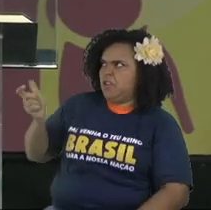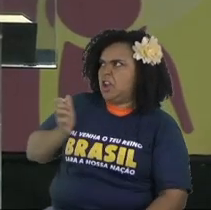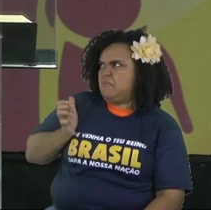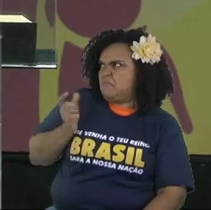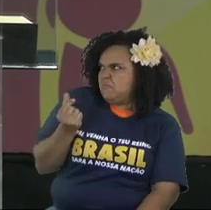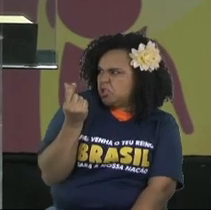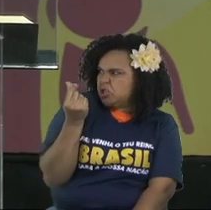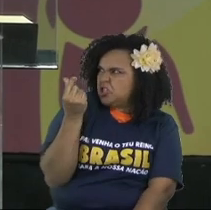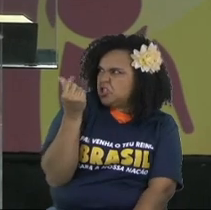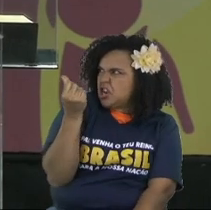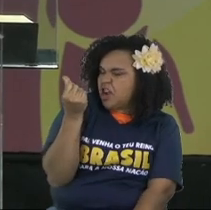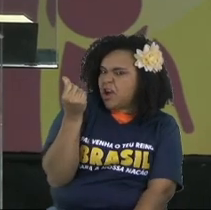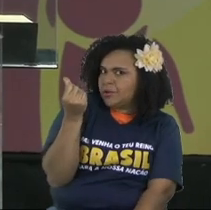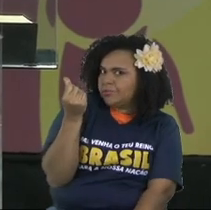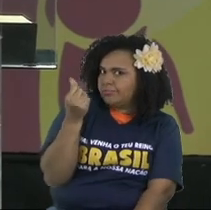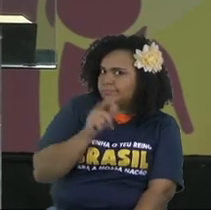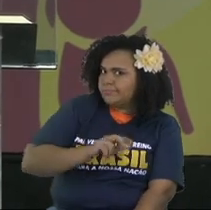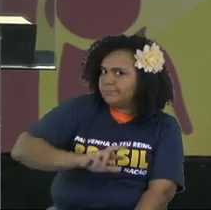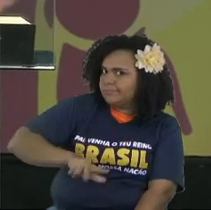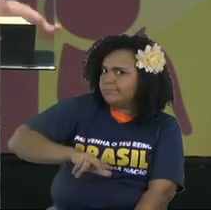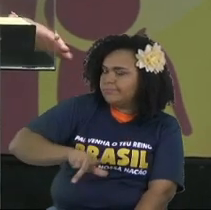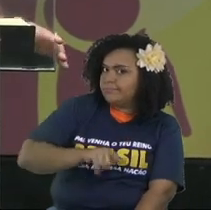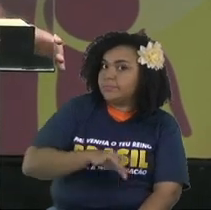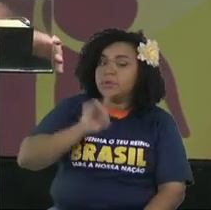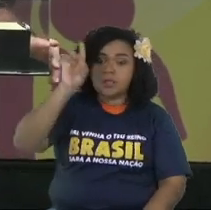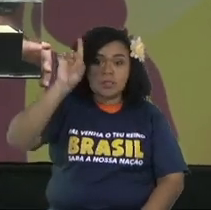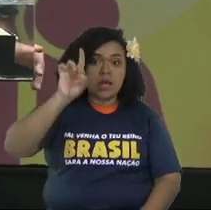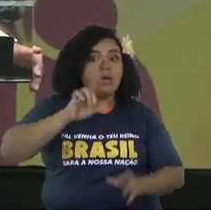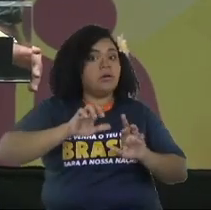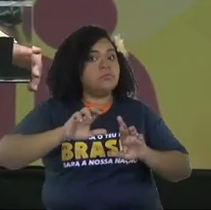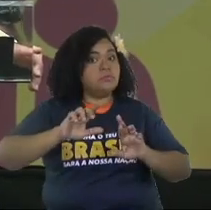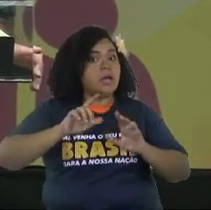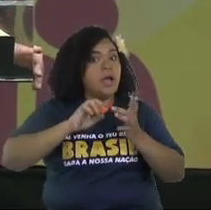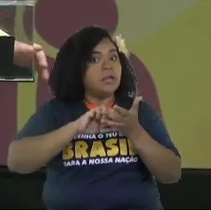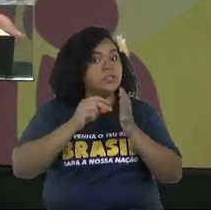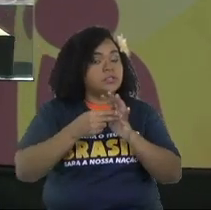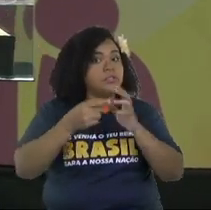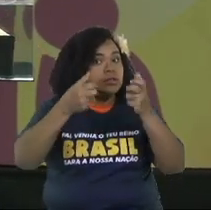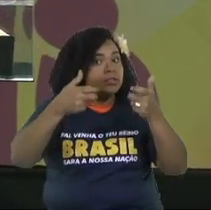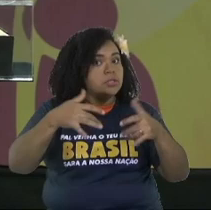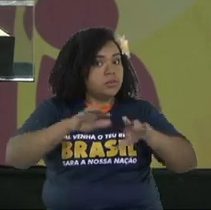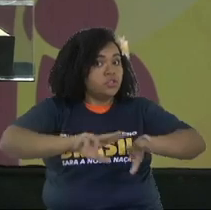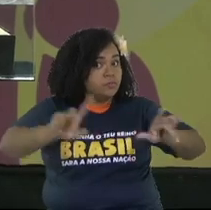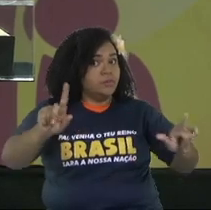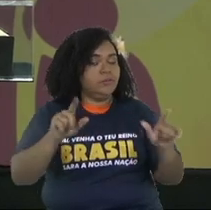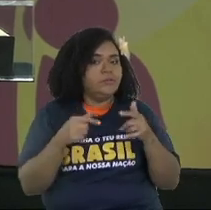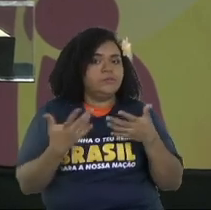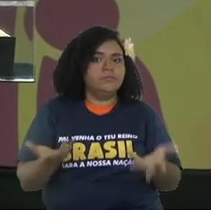just a slice of what God considers richness. Because let me ask you a question.